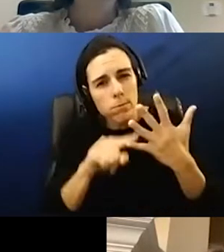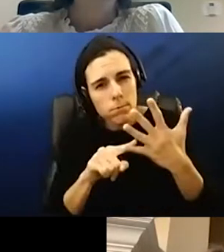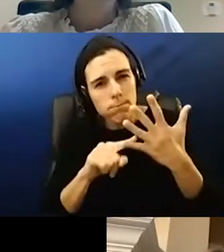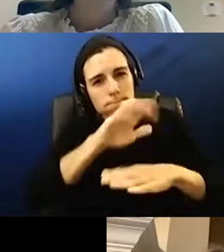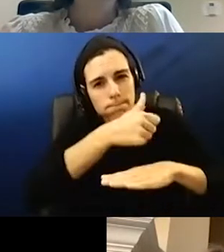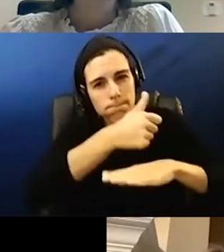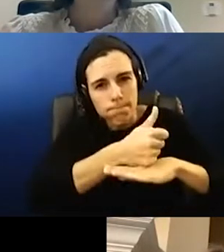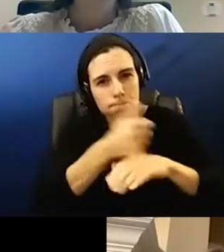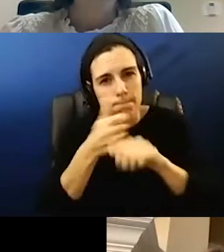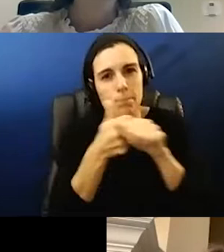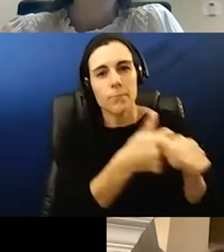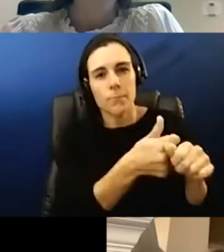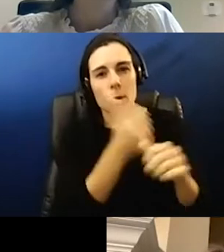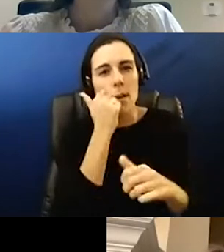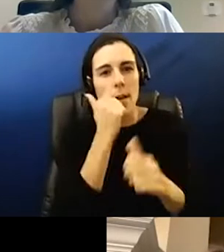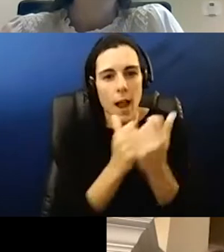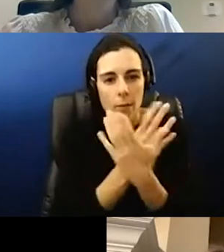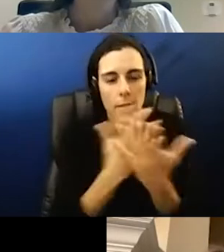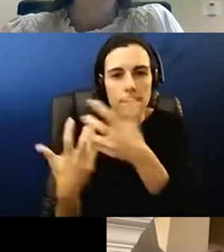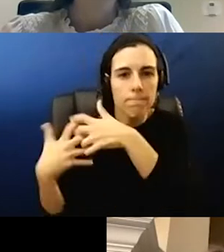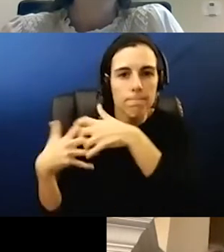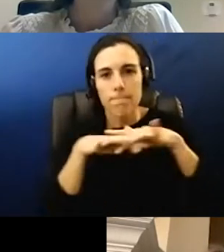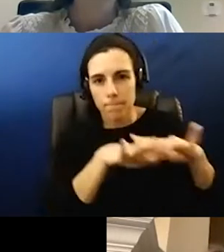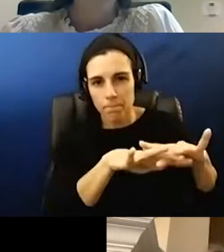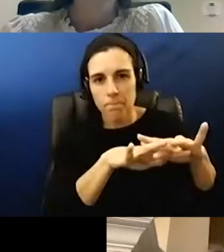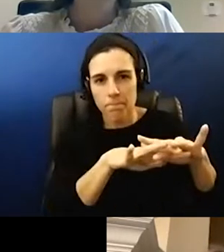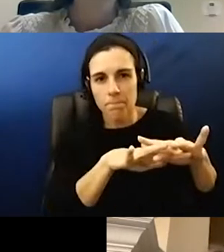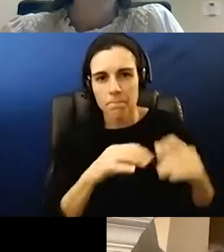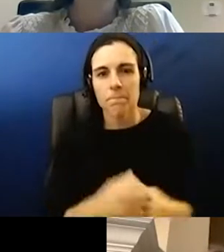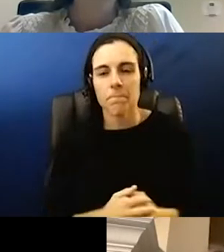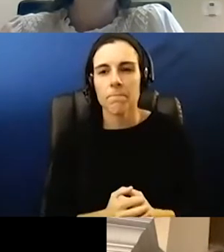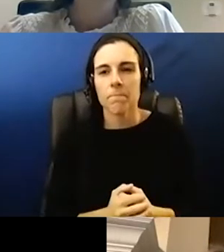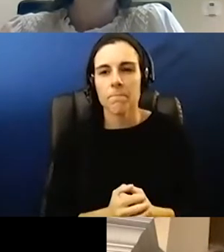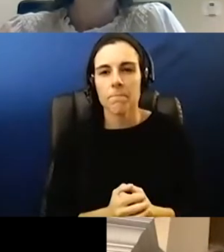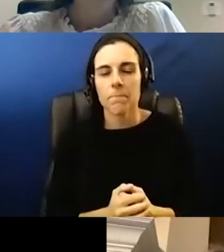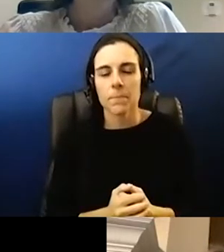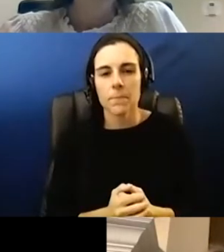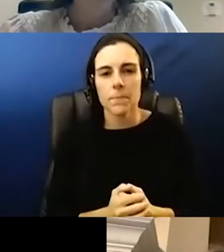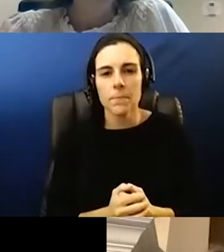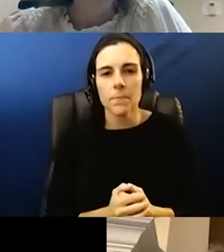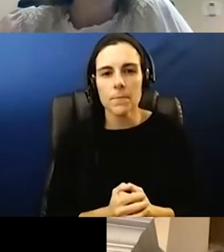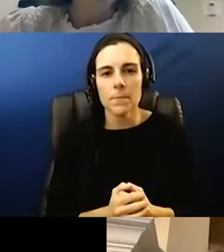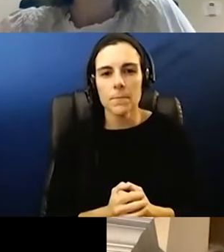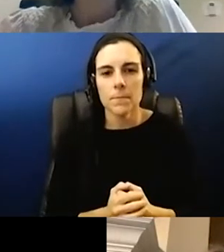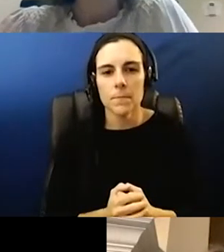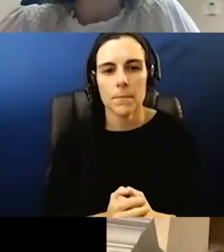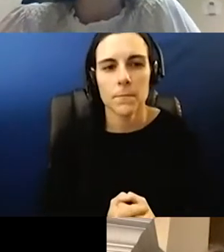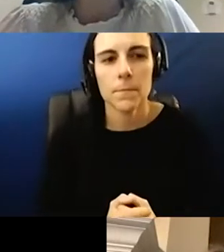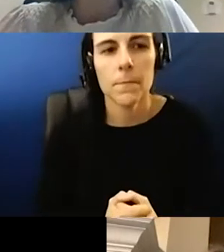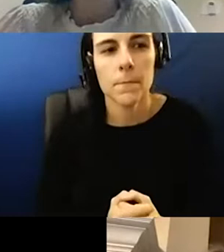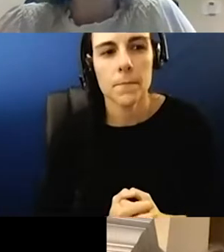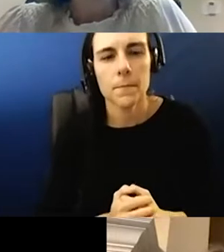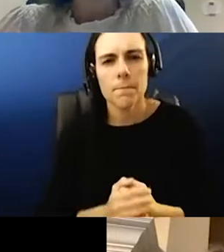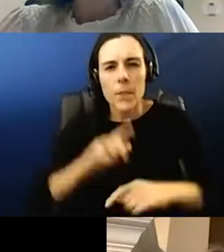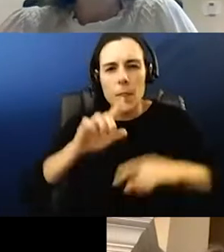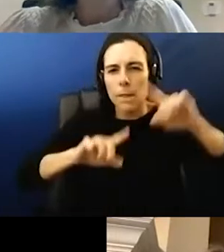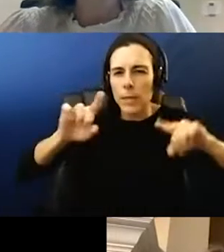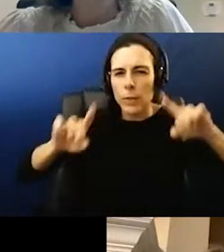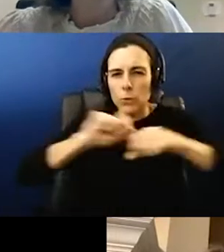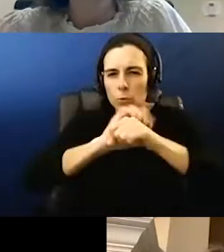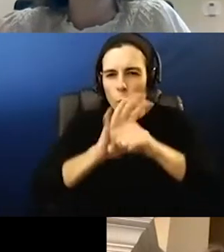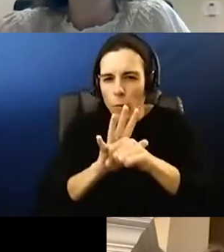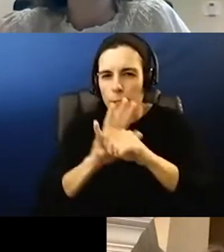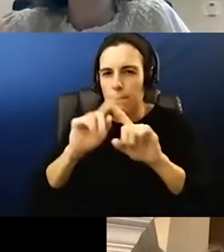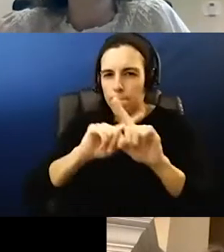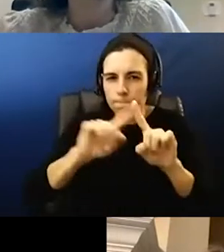happening. Everything is being put into place as we can. Jenny, as far as the variants go, there are different